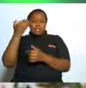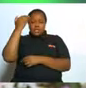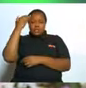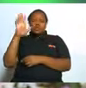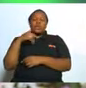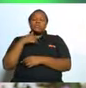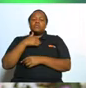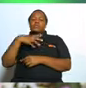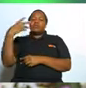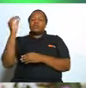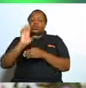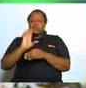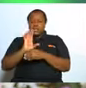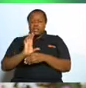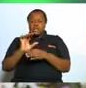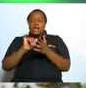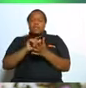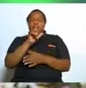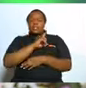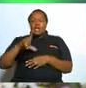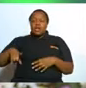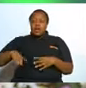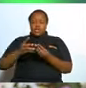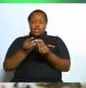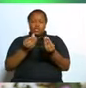that the lord may soften his heart